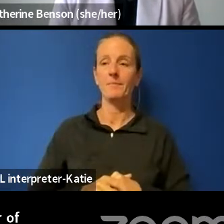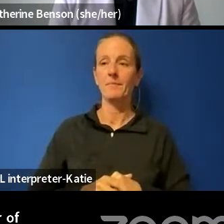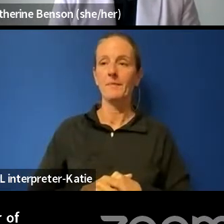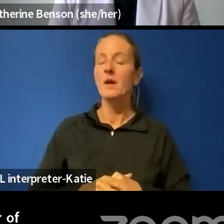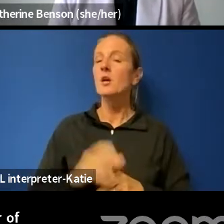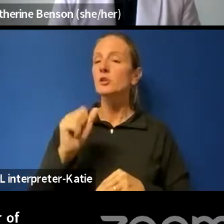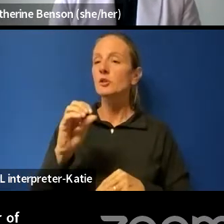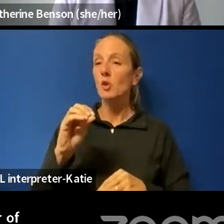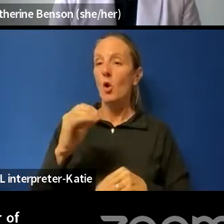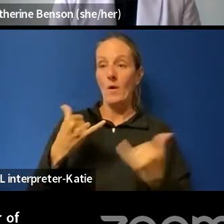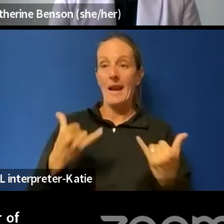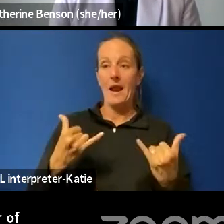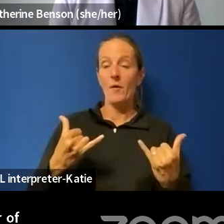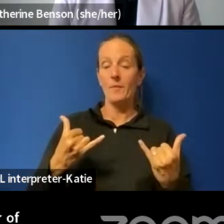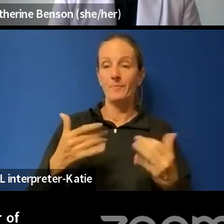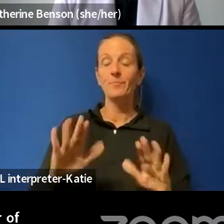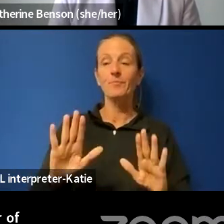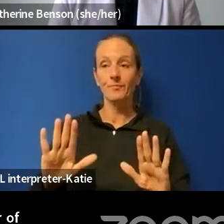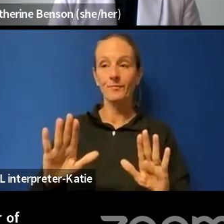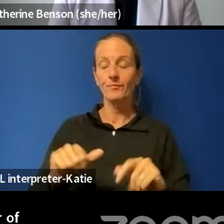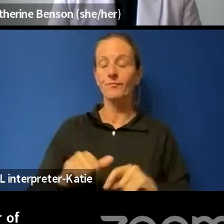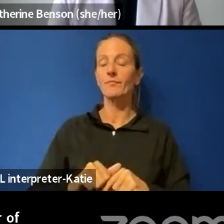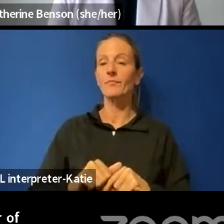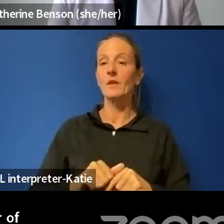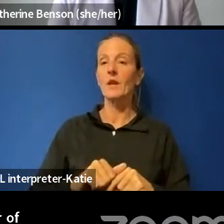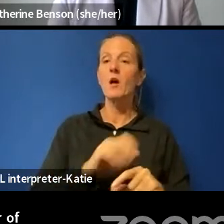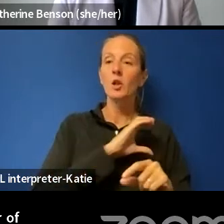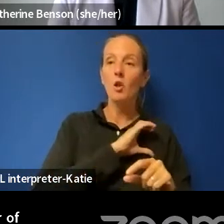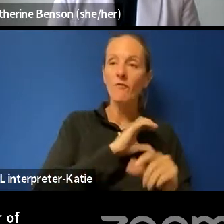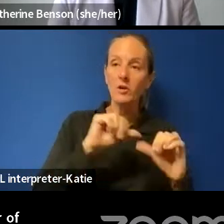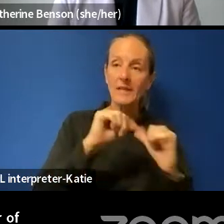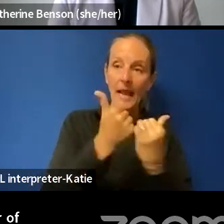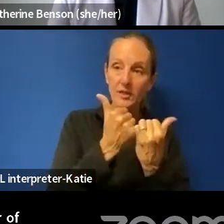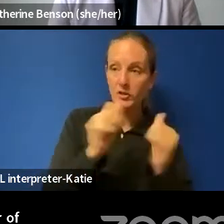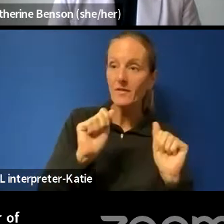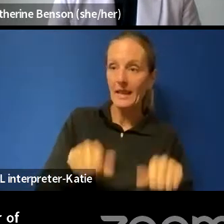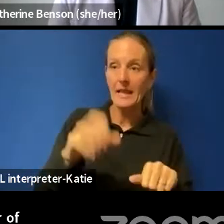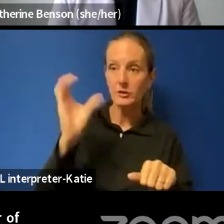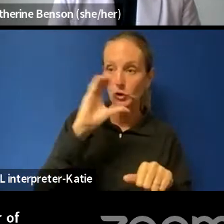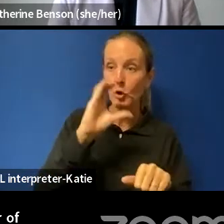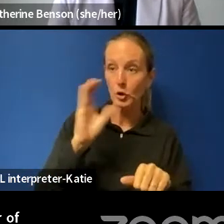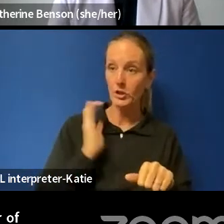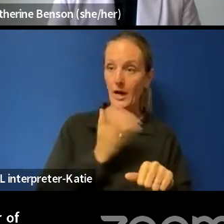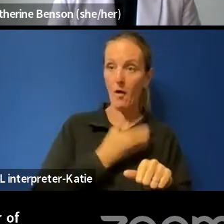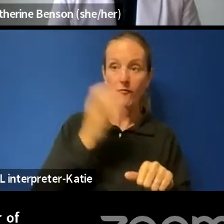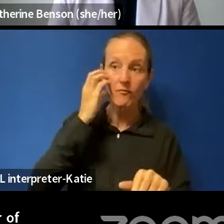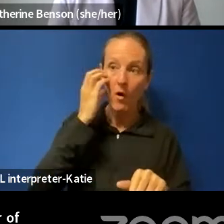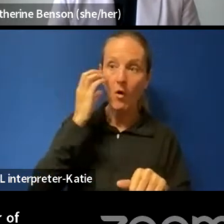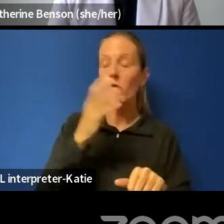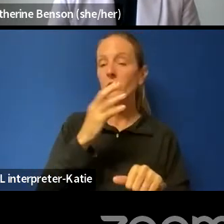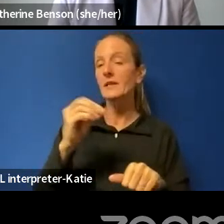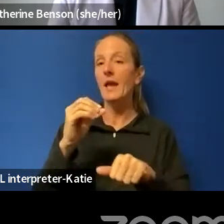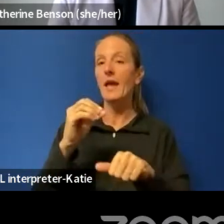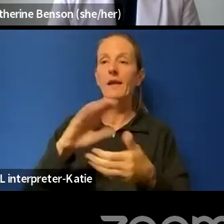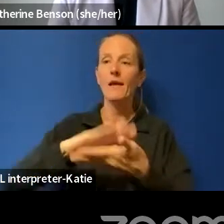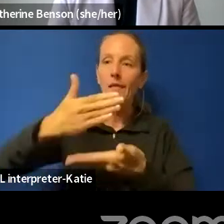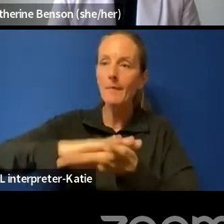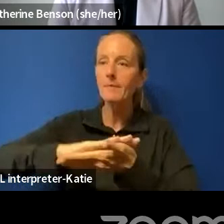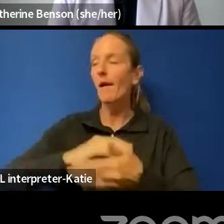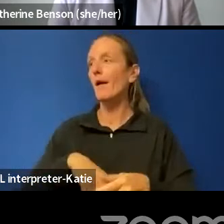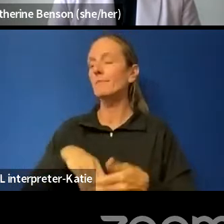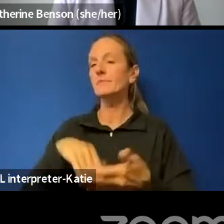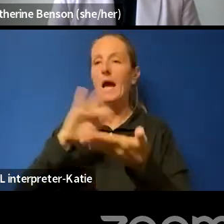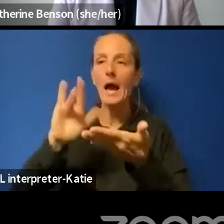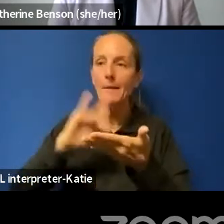law enforcement agency that's able to see this kind of stuff in our phones, and our laptops and our iPads,